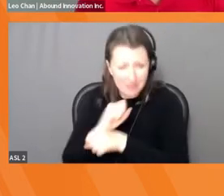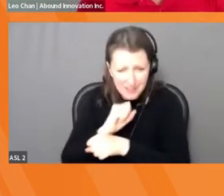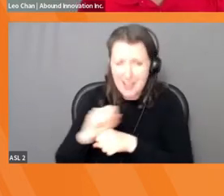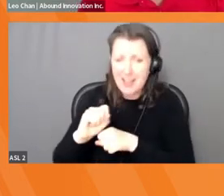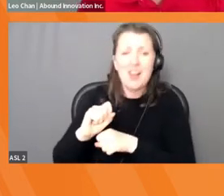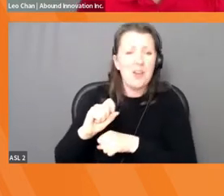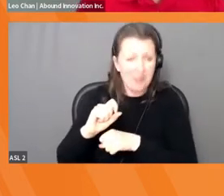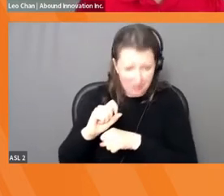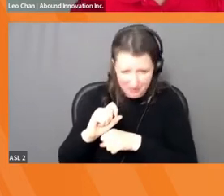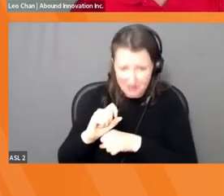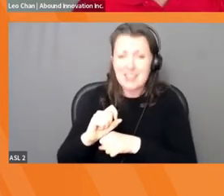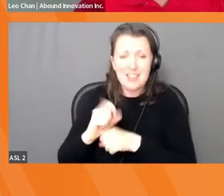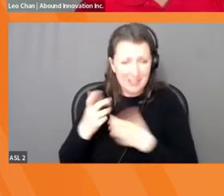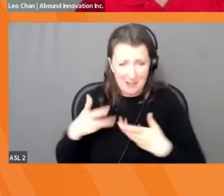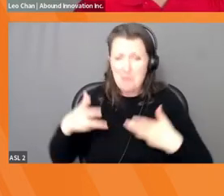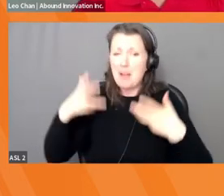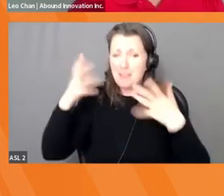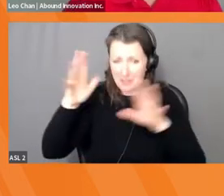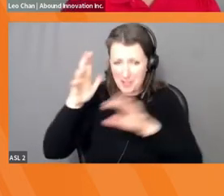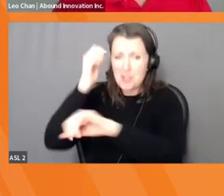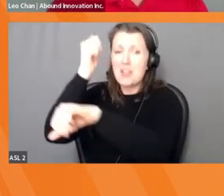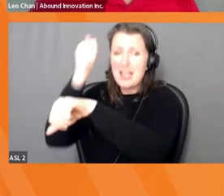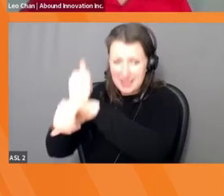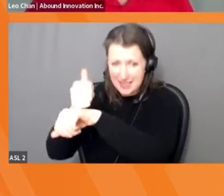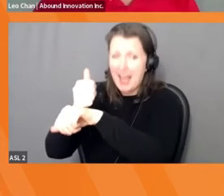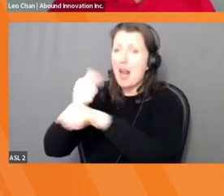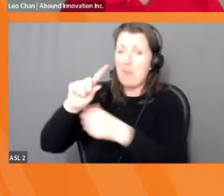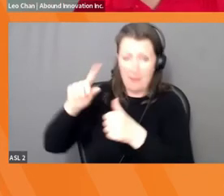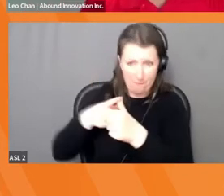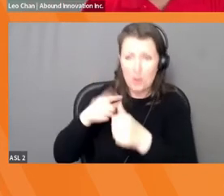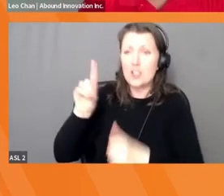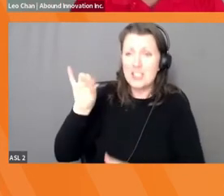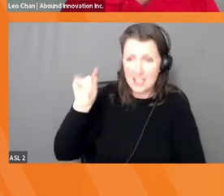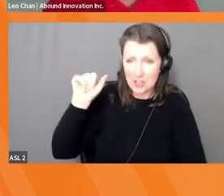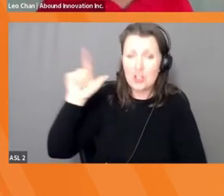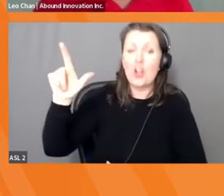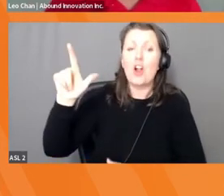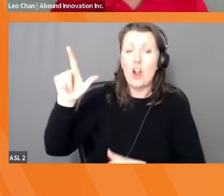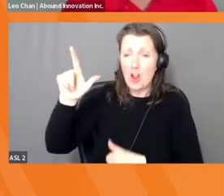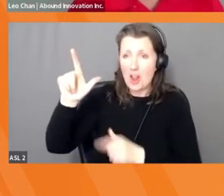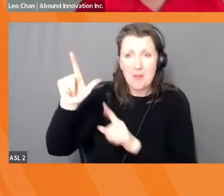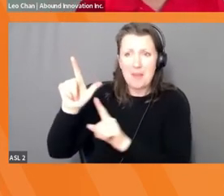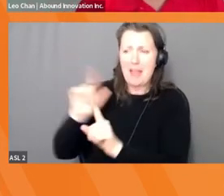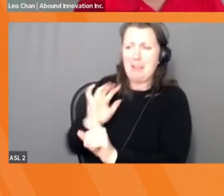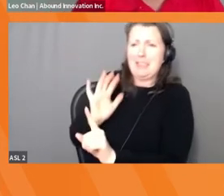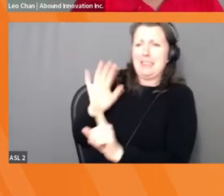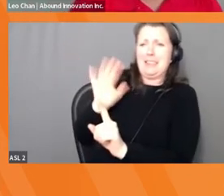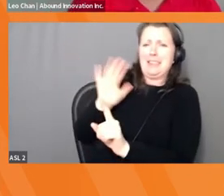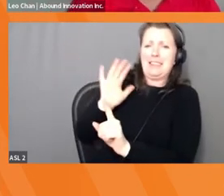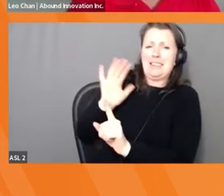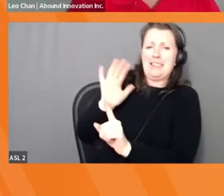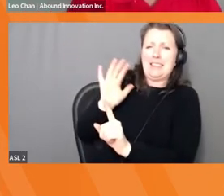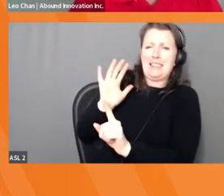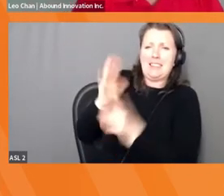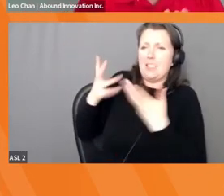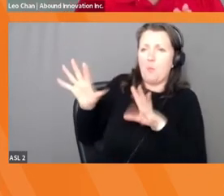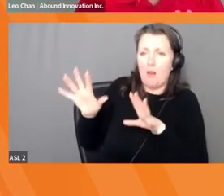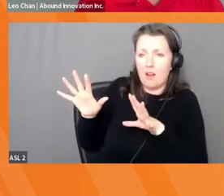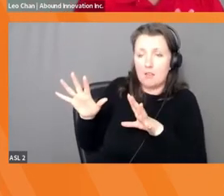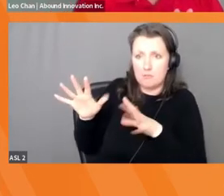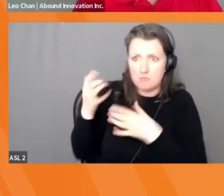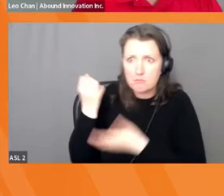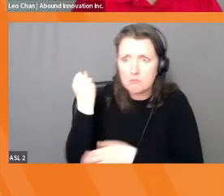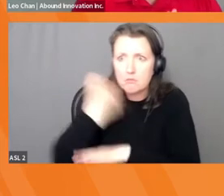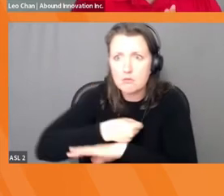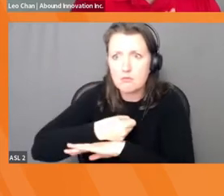a slide that I'm talking to you about today. What about Blockbuster? So they had a good run from 1985 to 2010. At its